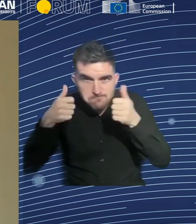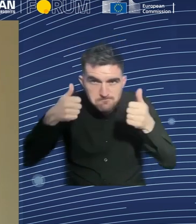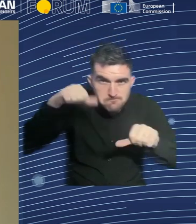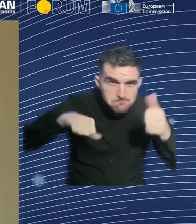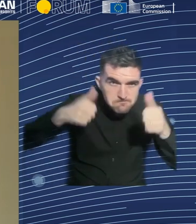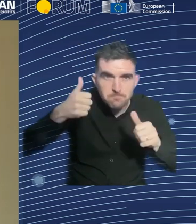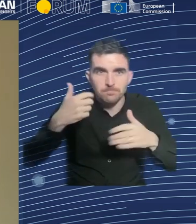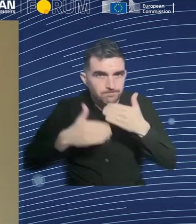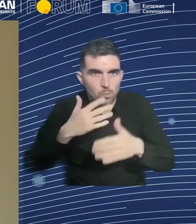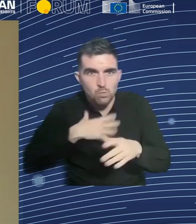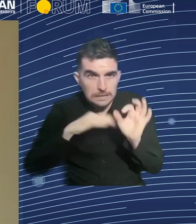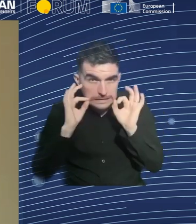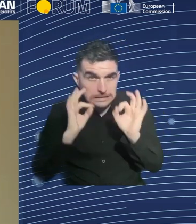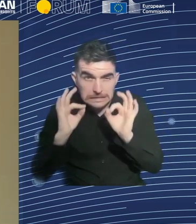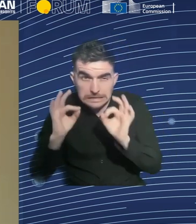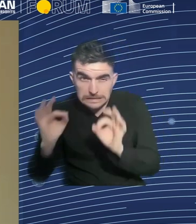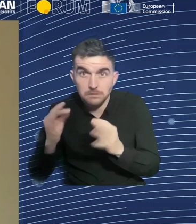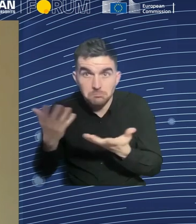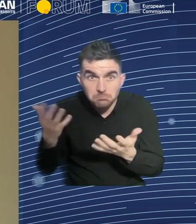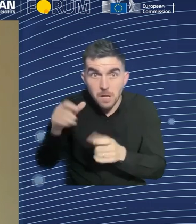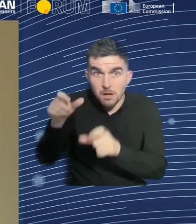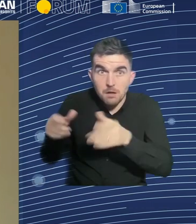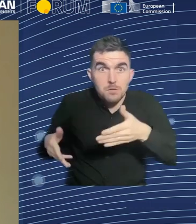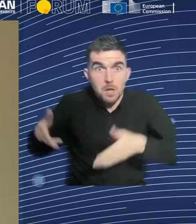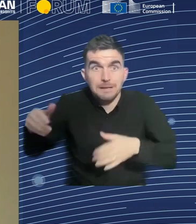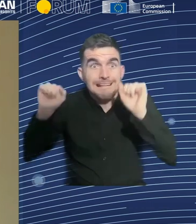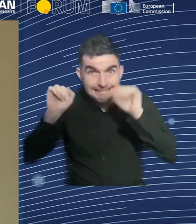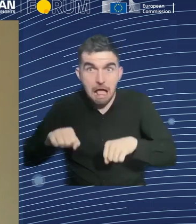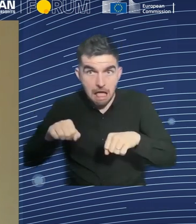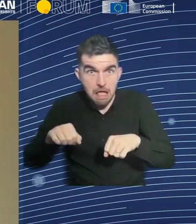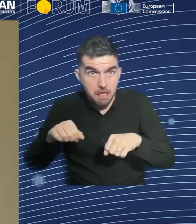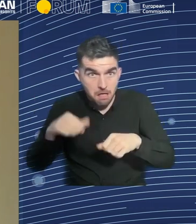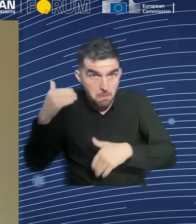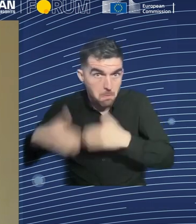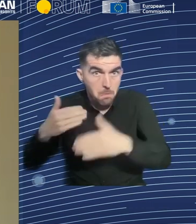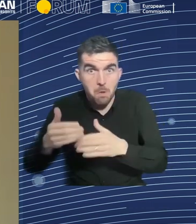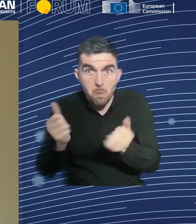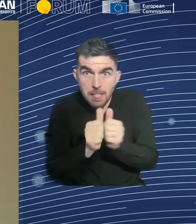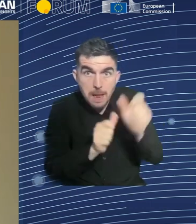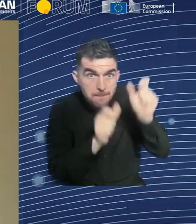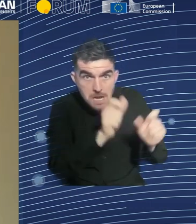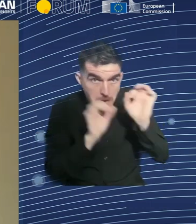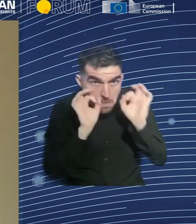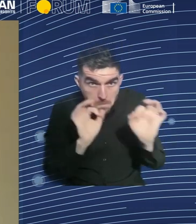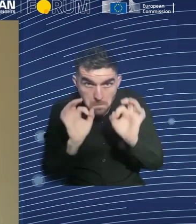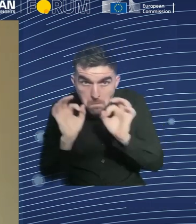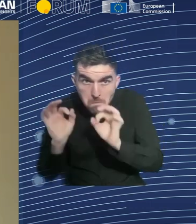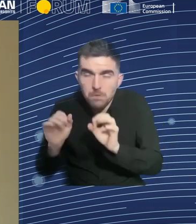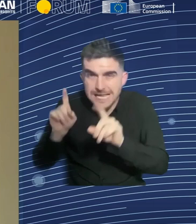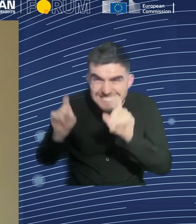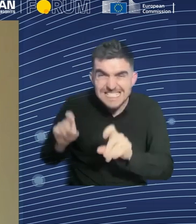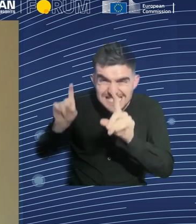robotics engineers that I know take extreme care over this issue and are developing